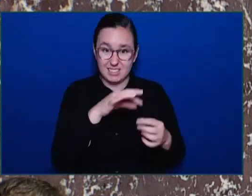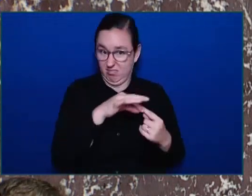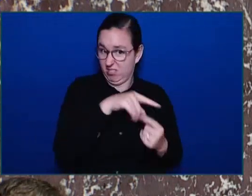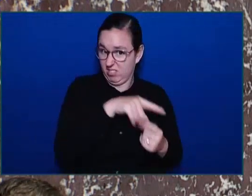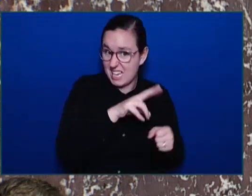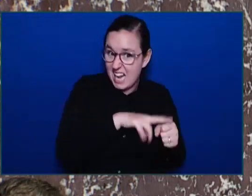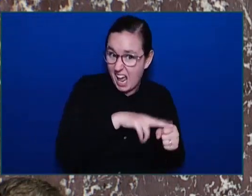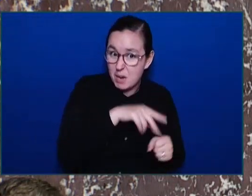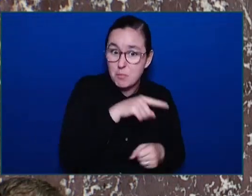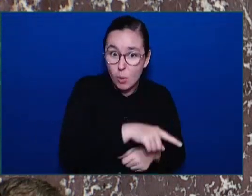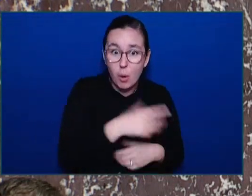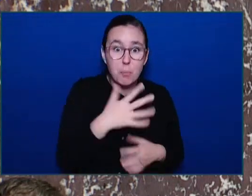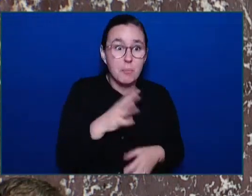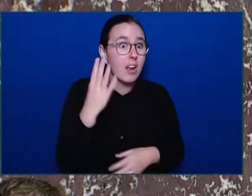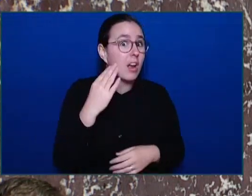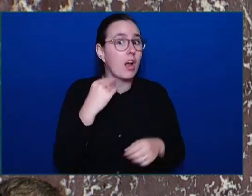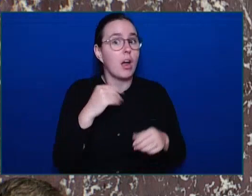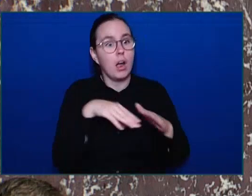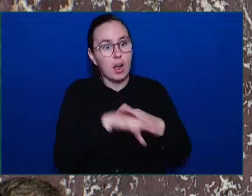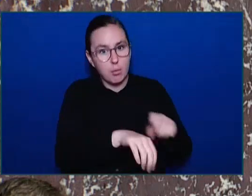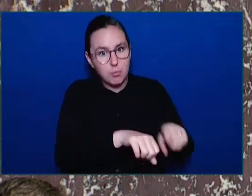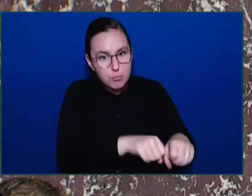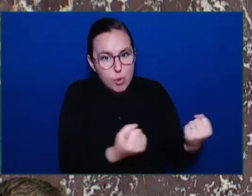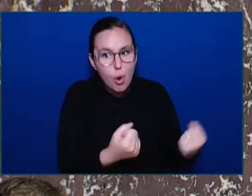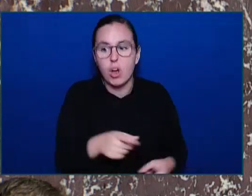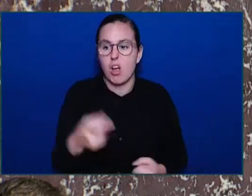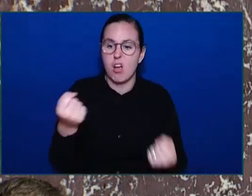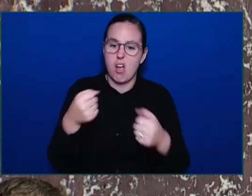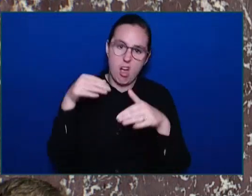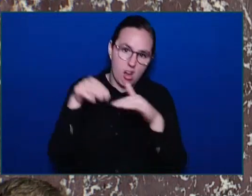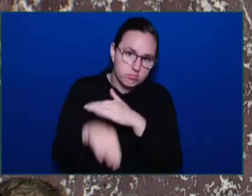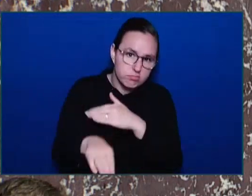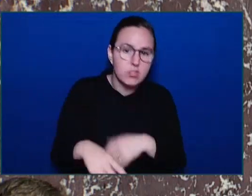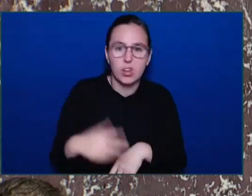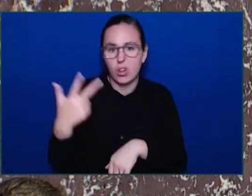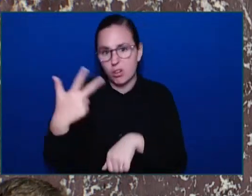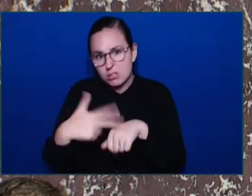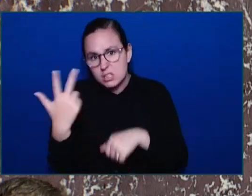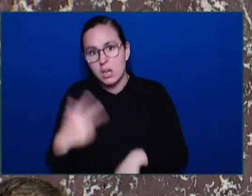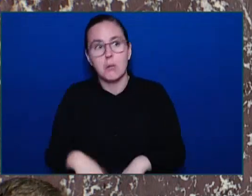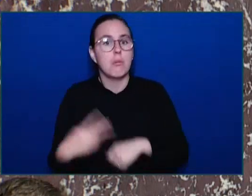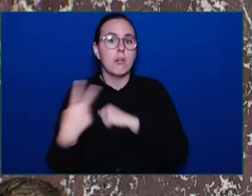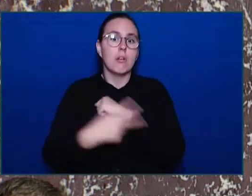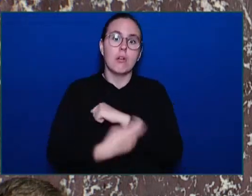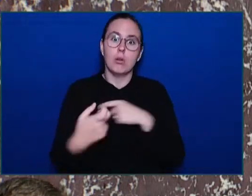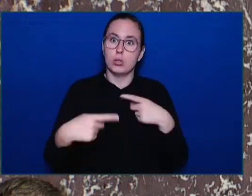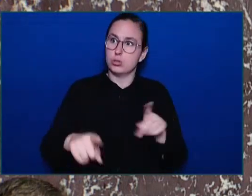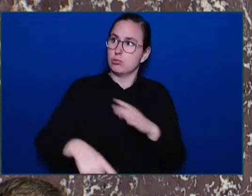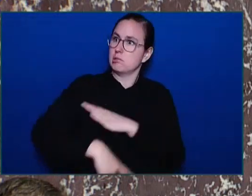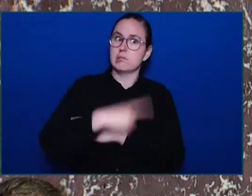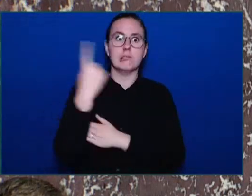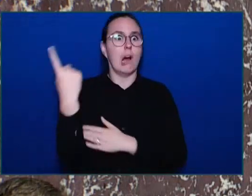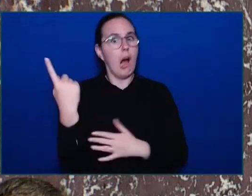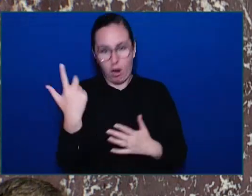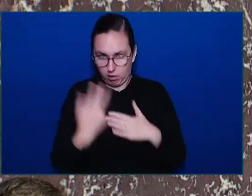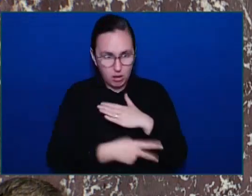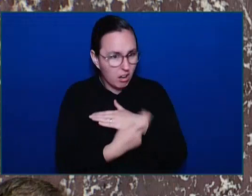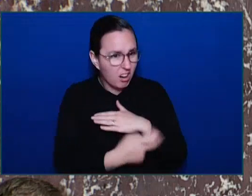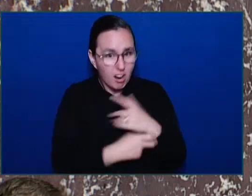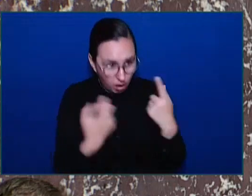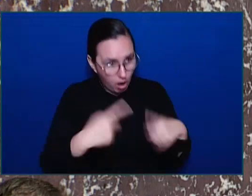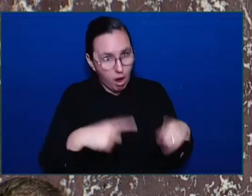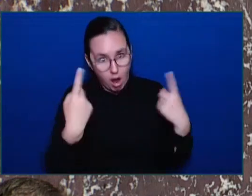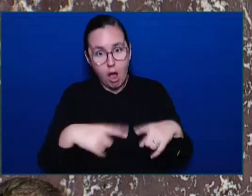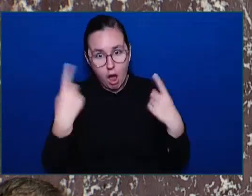-ins, two shoplifting events, two store windows being broken, and garbage strewn all over the place. Listen to the Solicitor General,